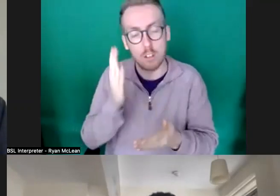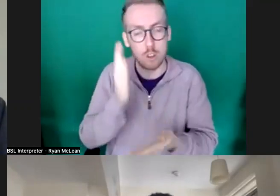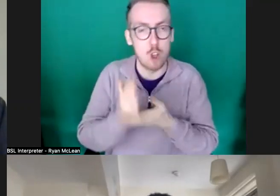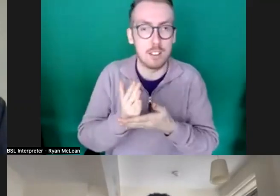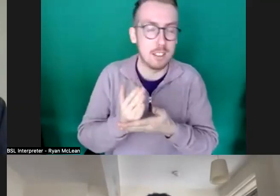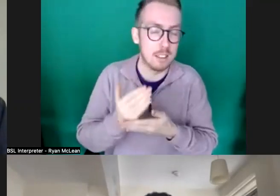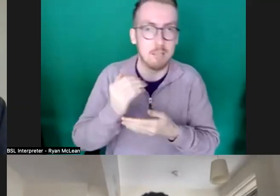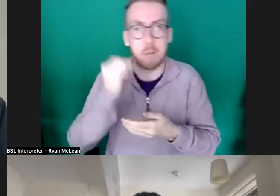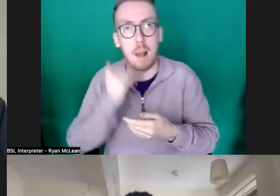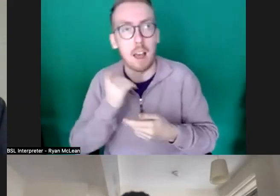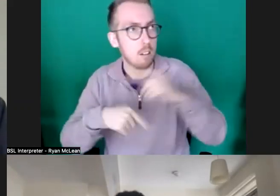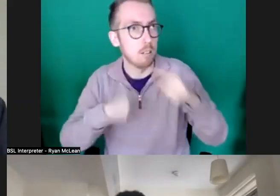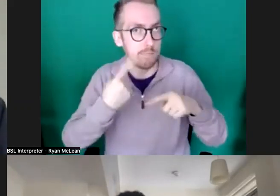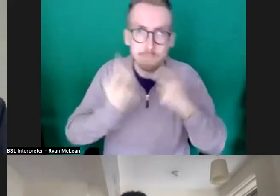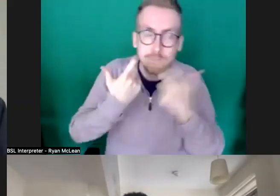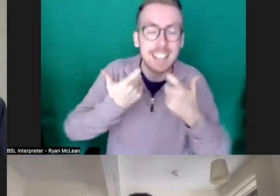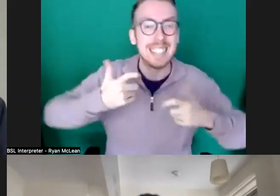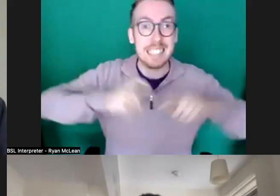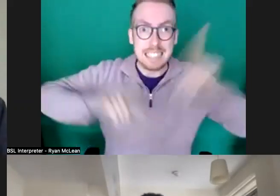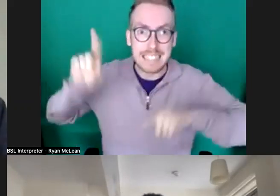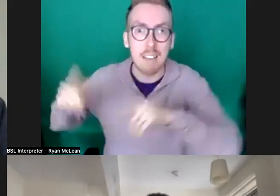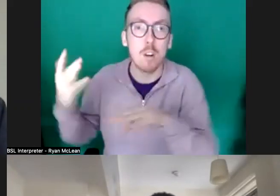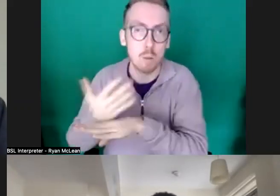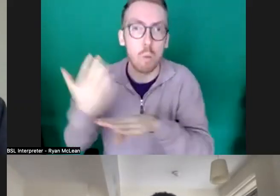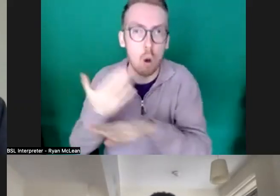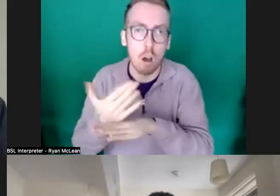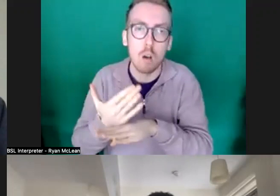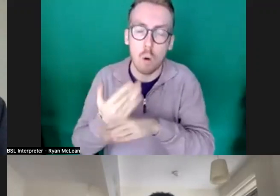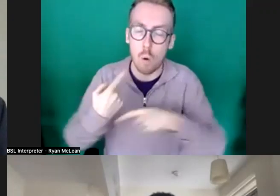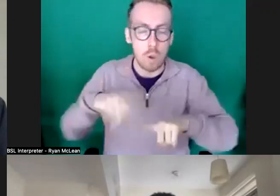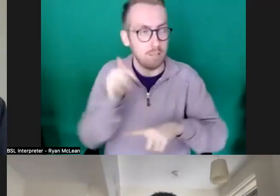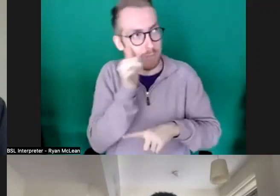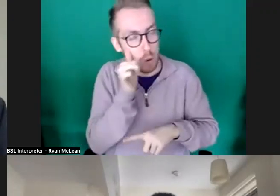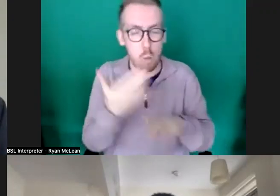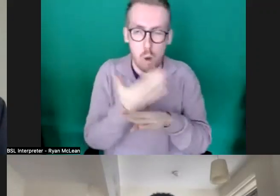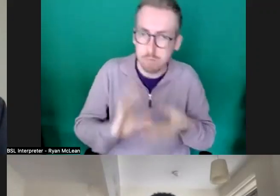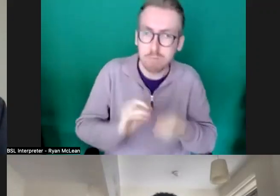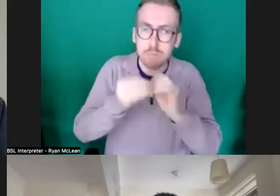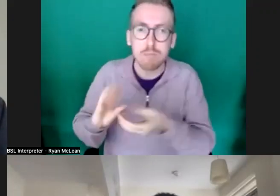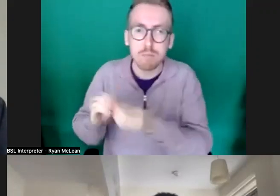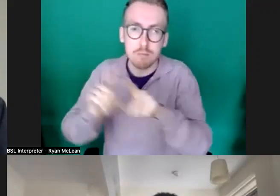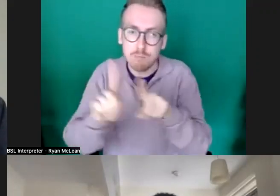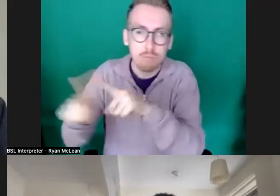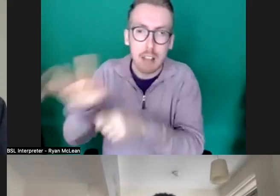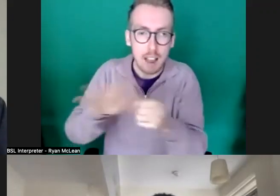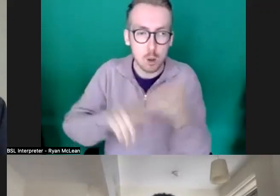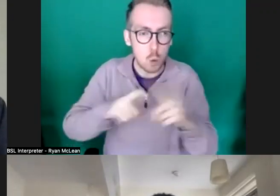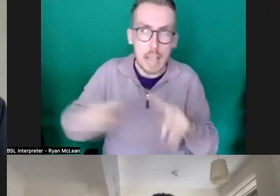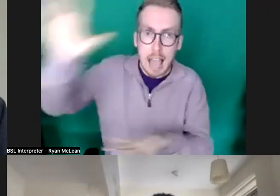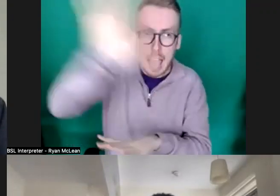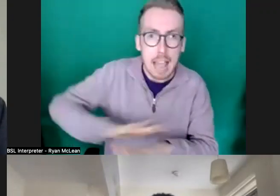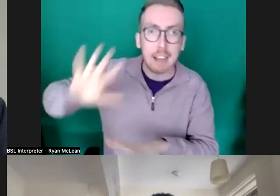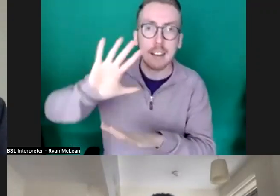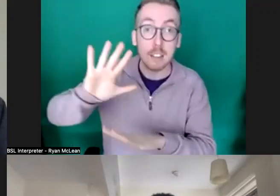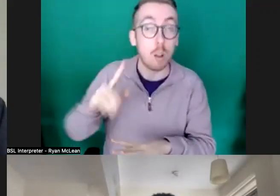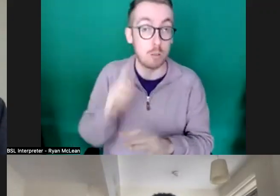diverse work and we understand that as work is made in different areas of um of uh england so it'd be really good